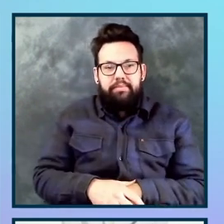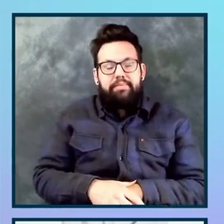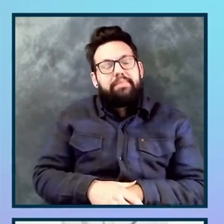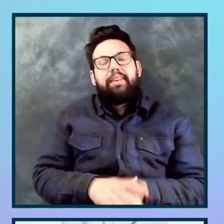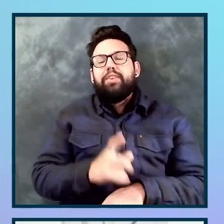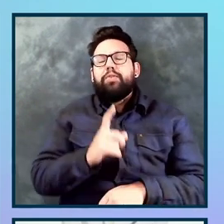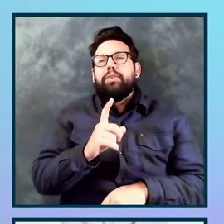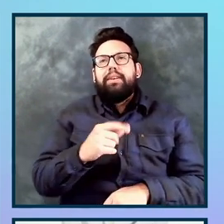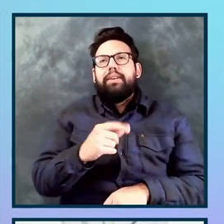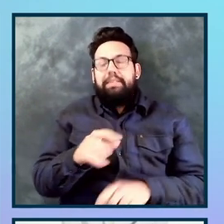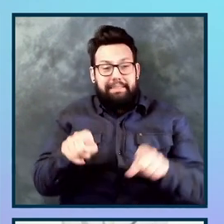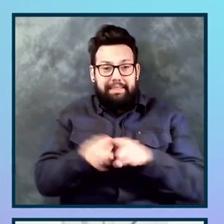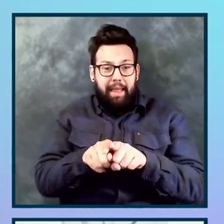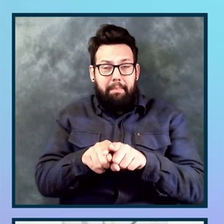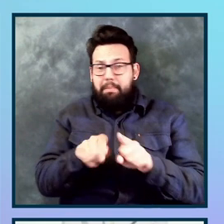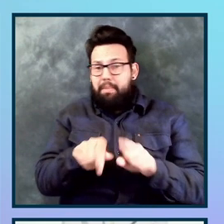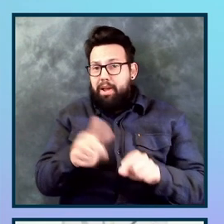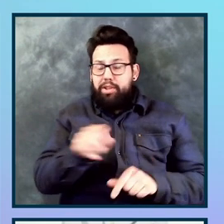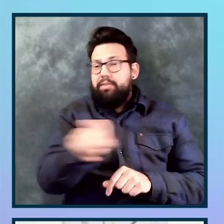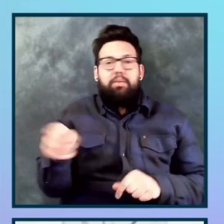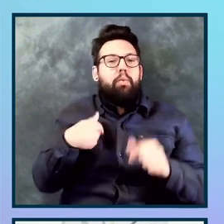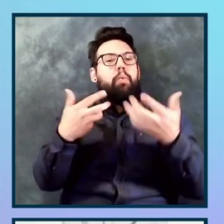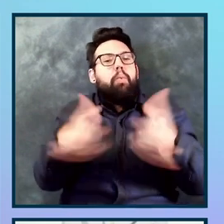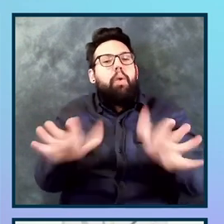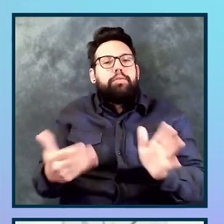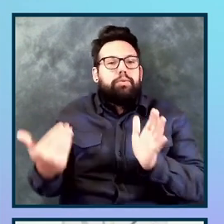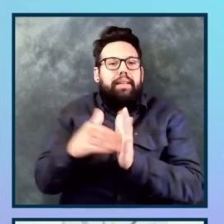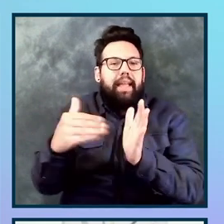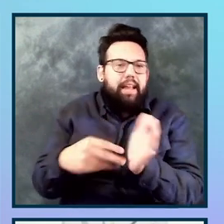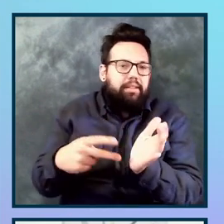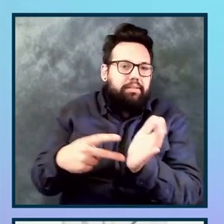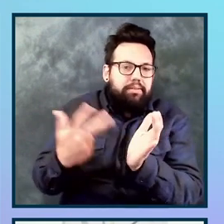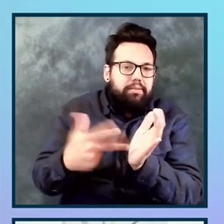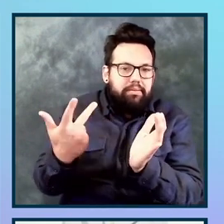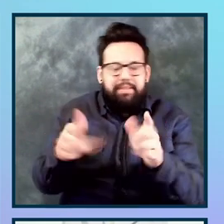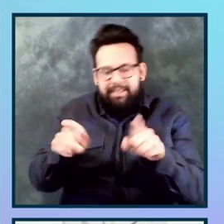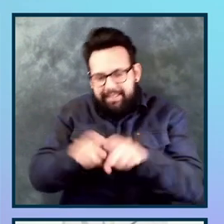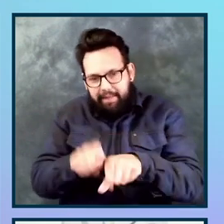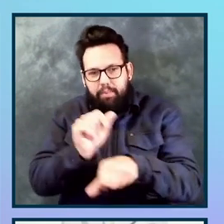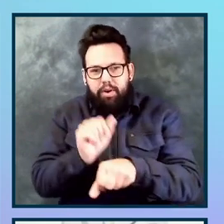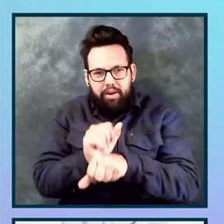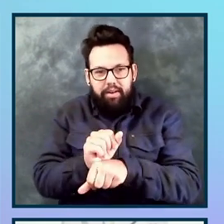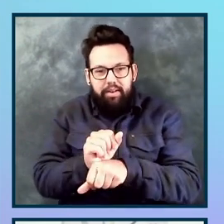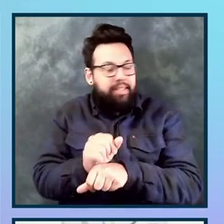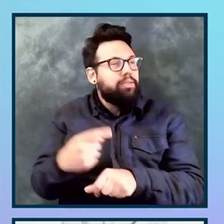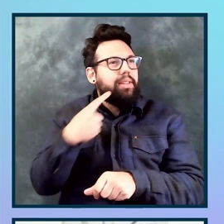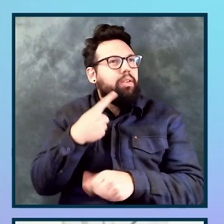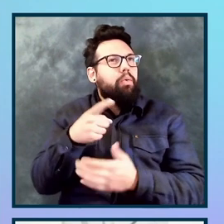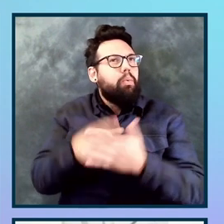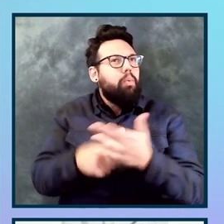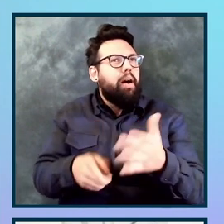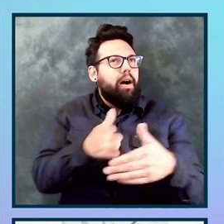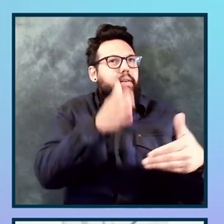don't want to be duplicating work, right? So what was done through the 50% automated testing, whether you did